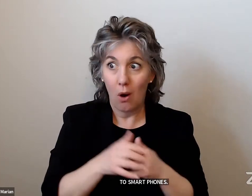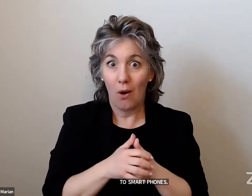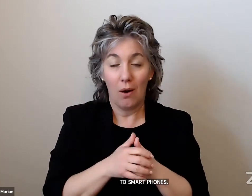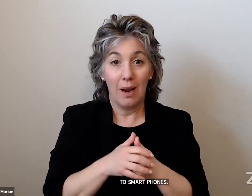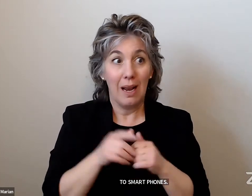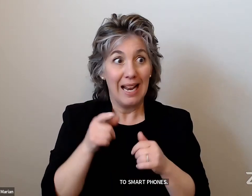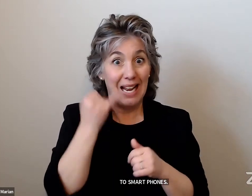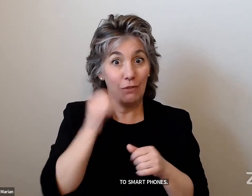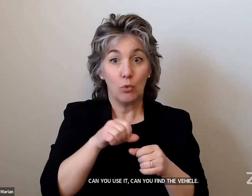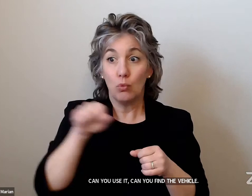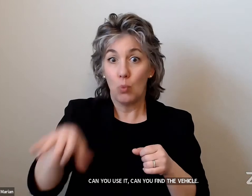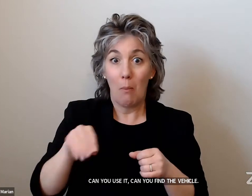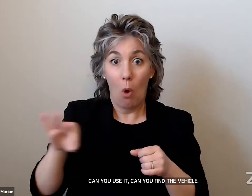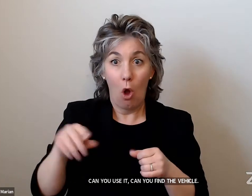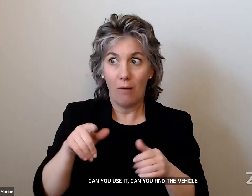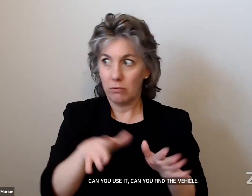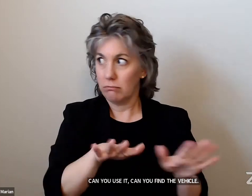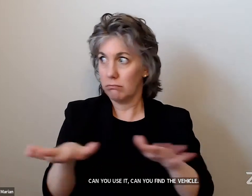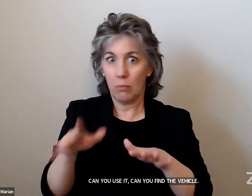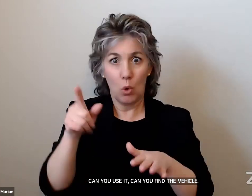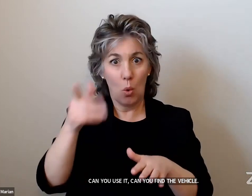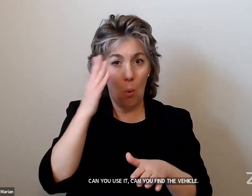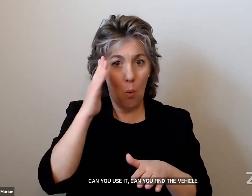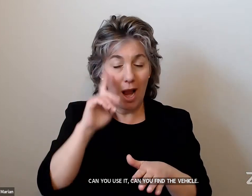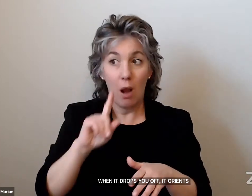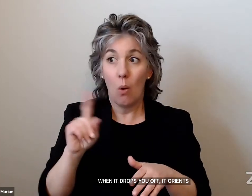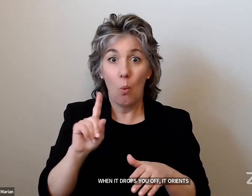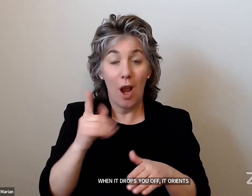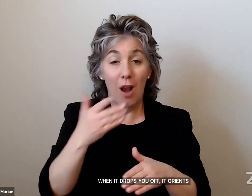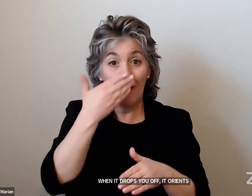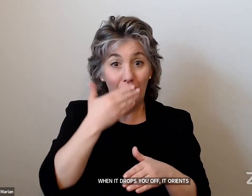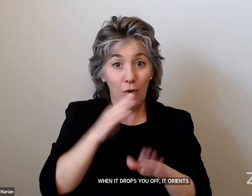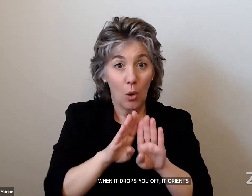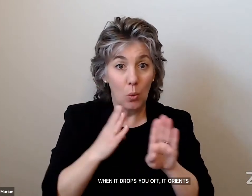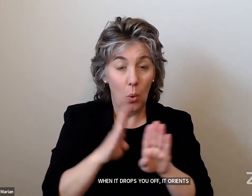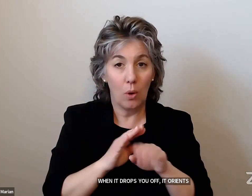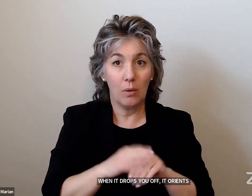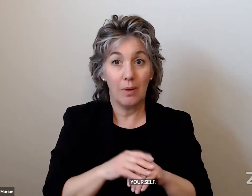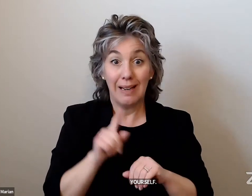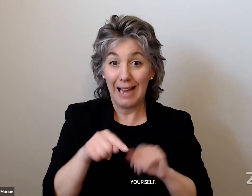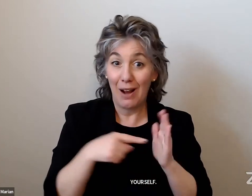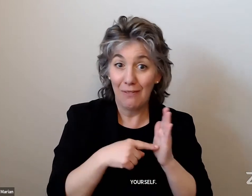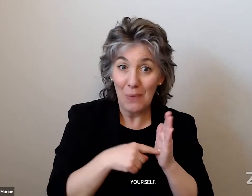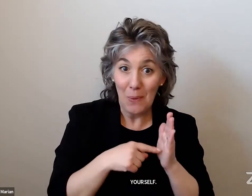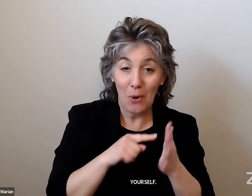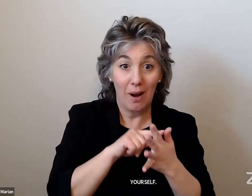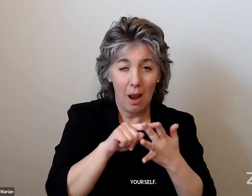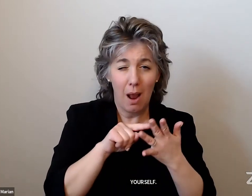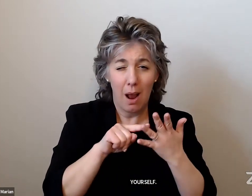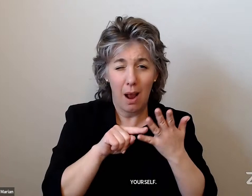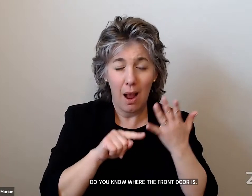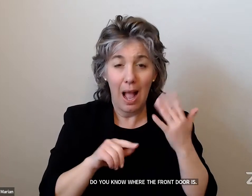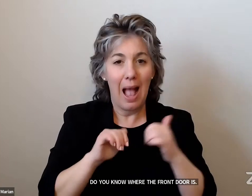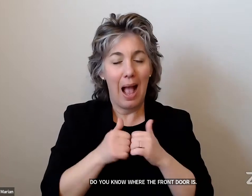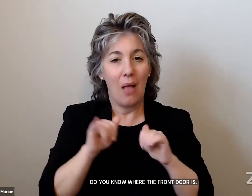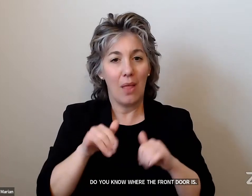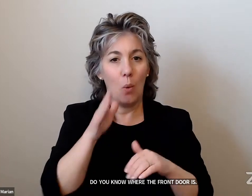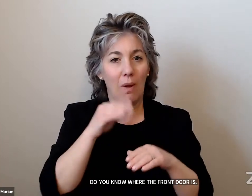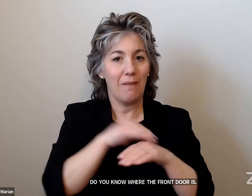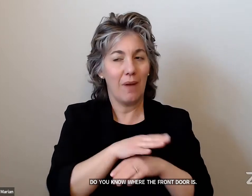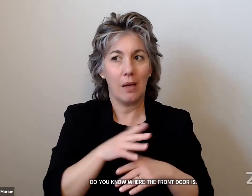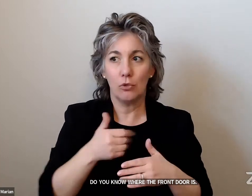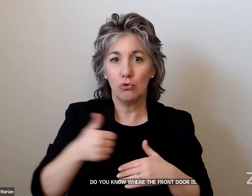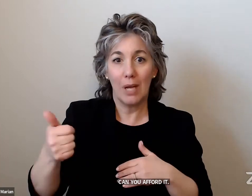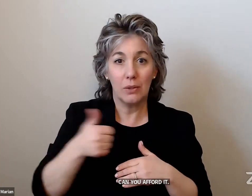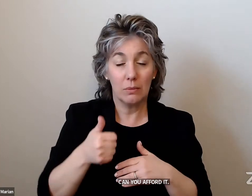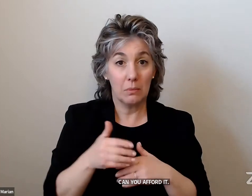orient yourself? Do you know where the front door is? And can you afford it? And how might these types of services affect things like transit? Will